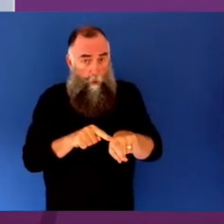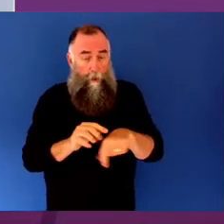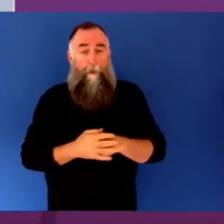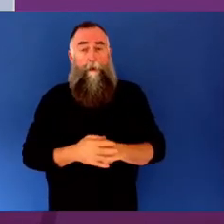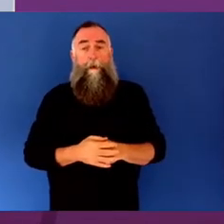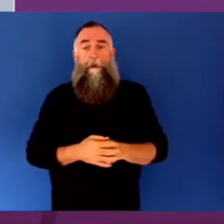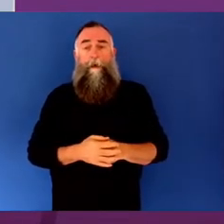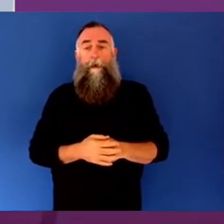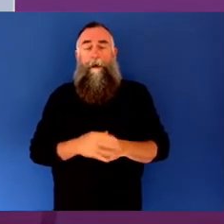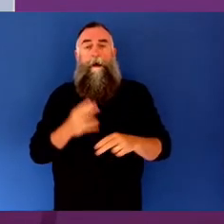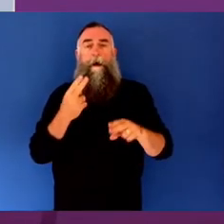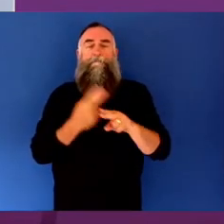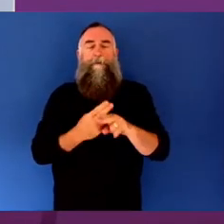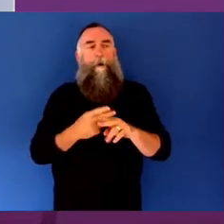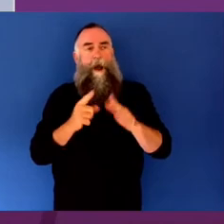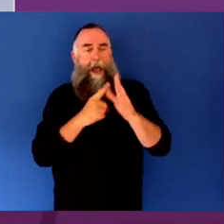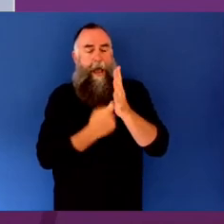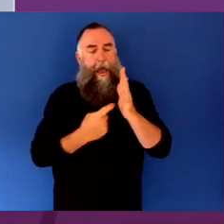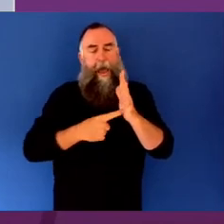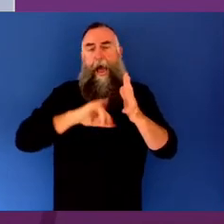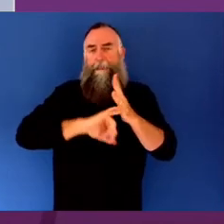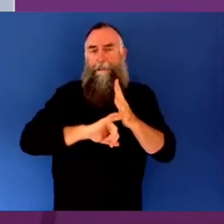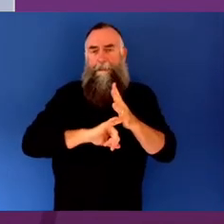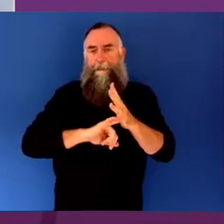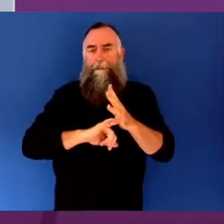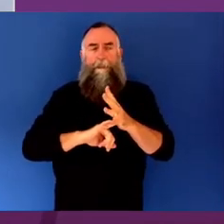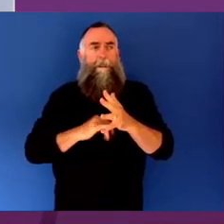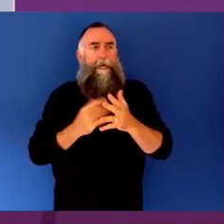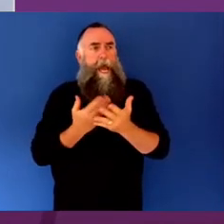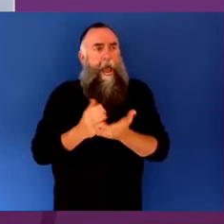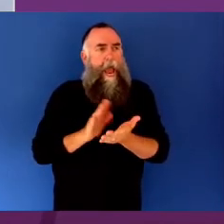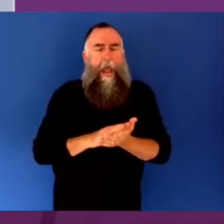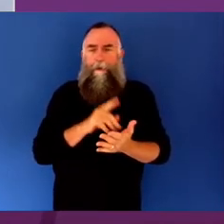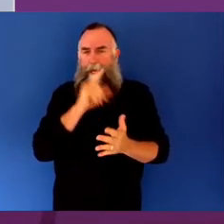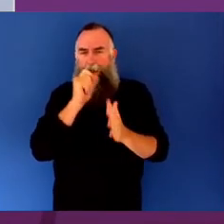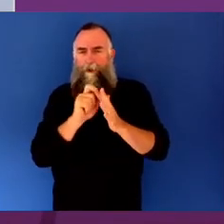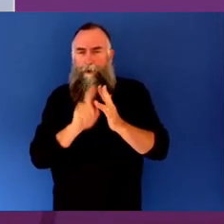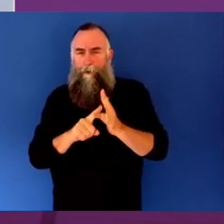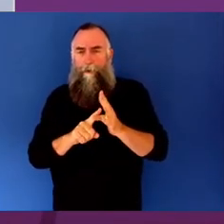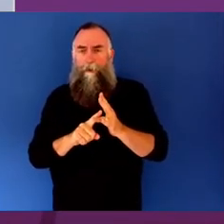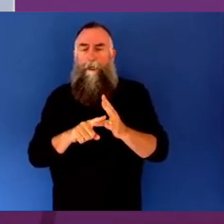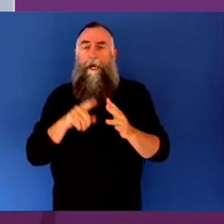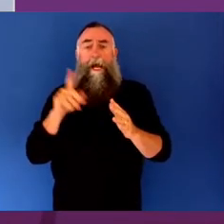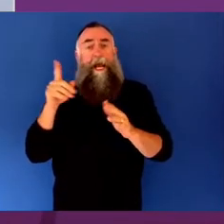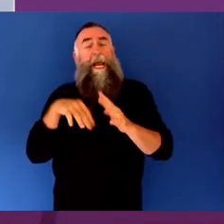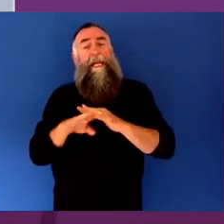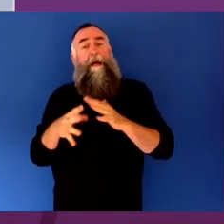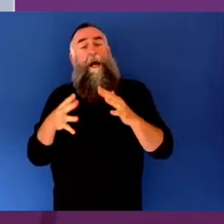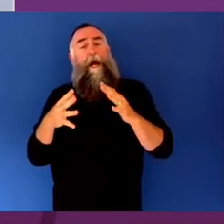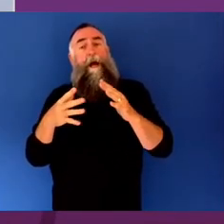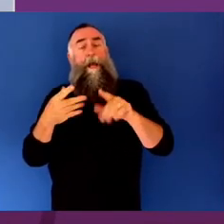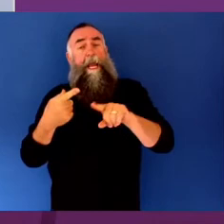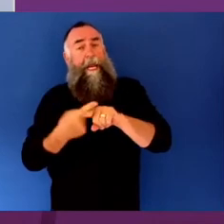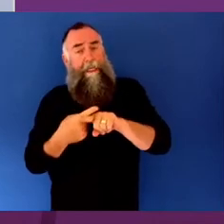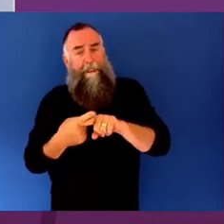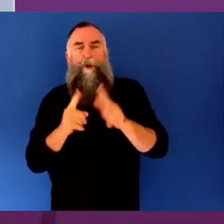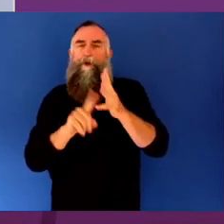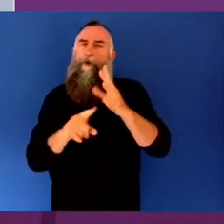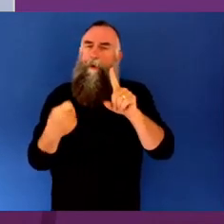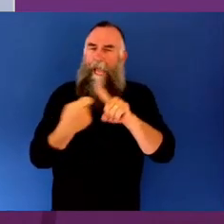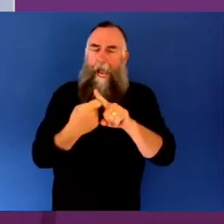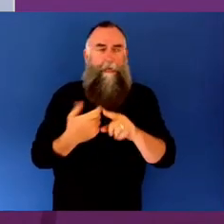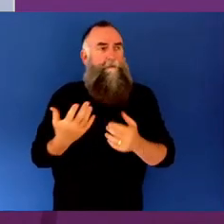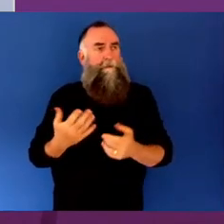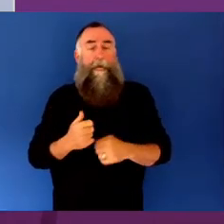arts prescribing, which is being done at scale in places like the UK and Canada. We need to start really showing